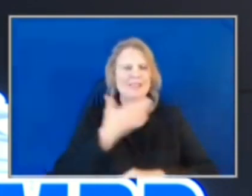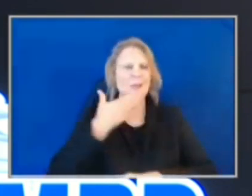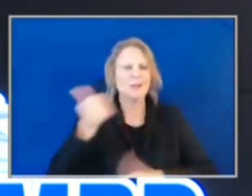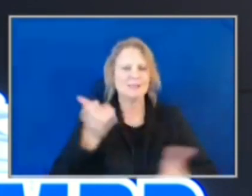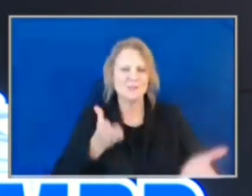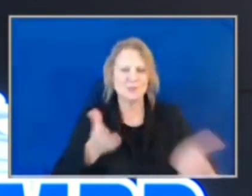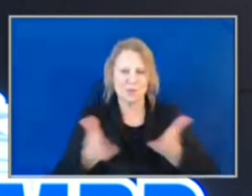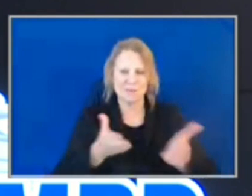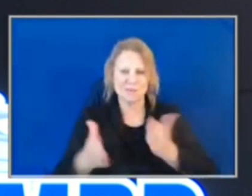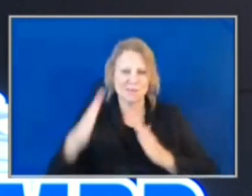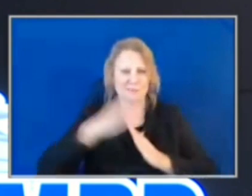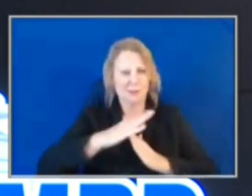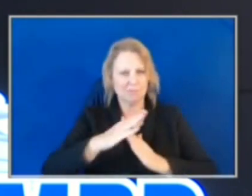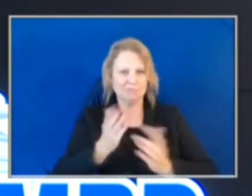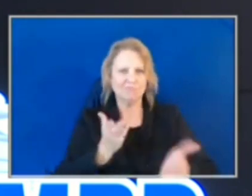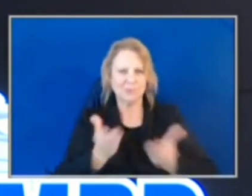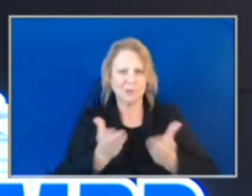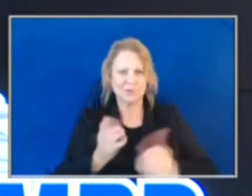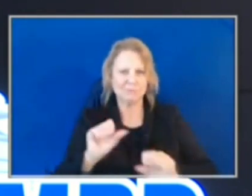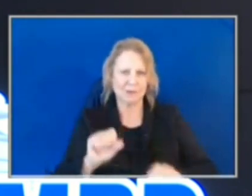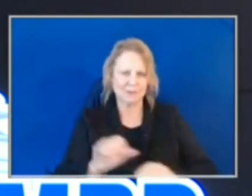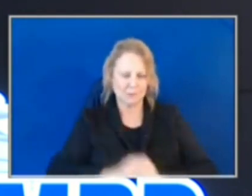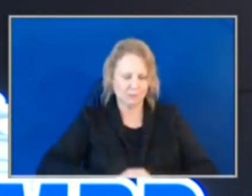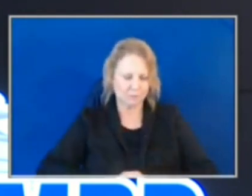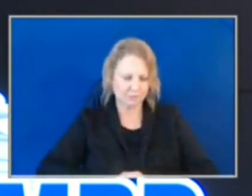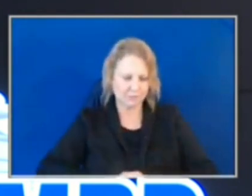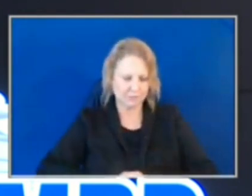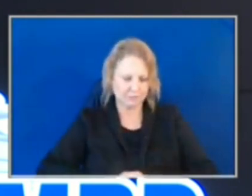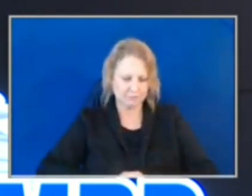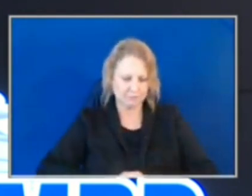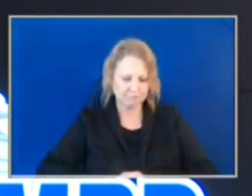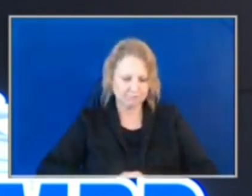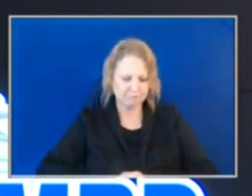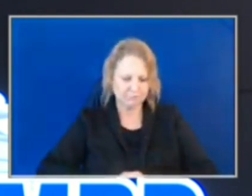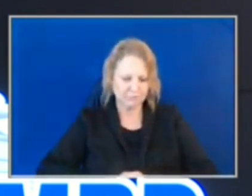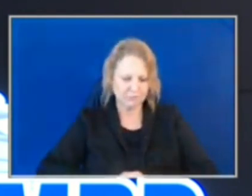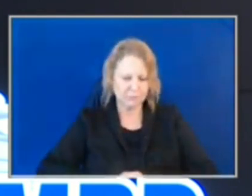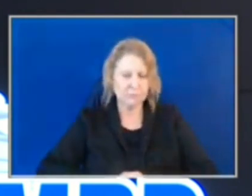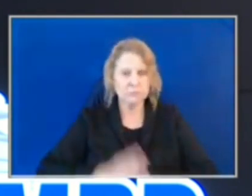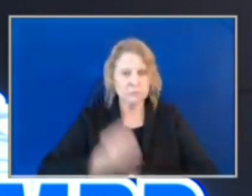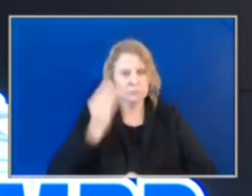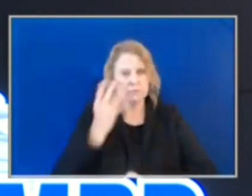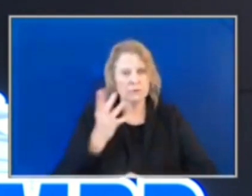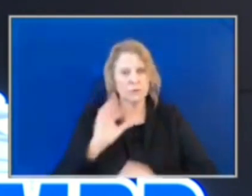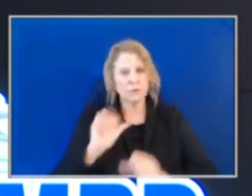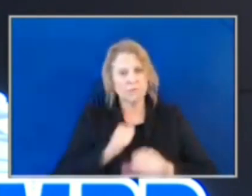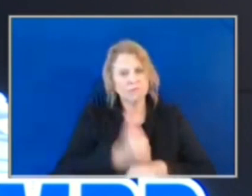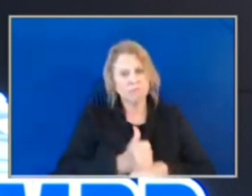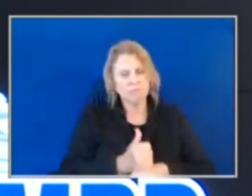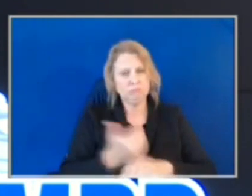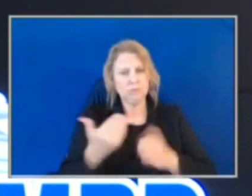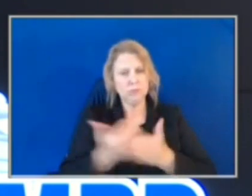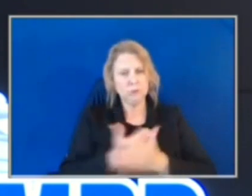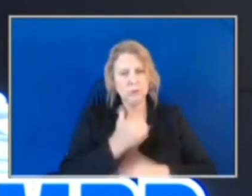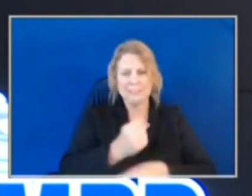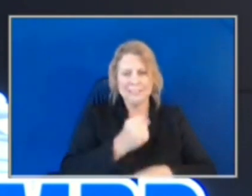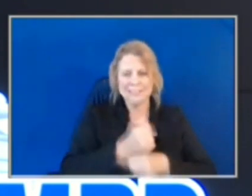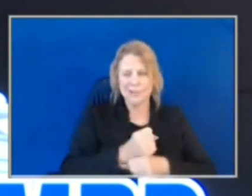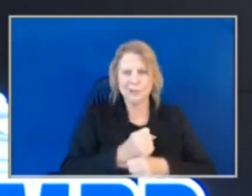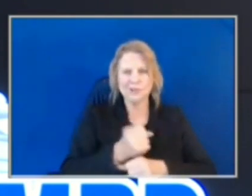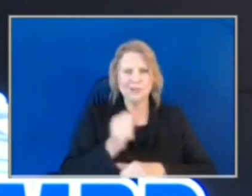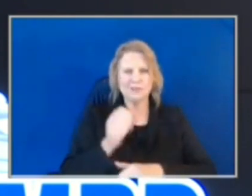possible. I do want to point out that with the adoption and implementation of the New Year's fiscal budget,